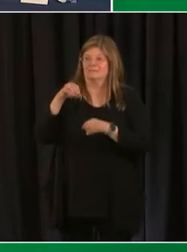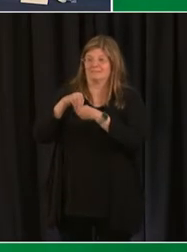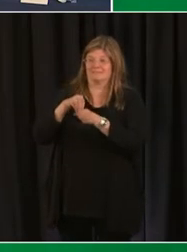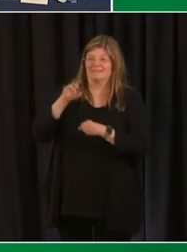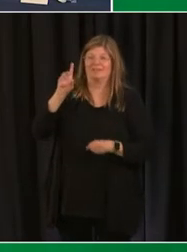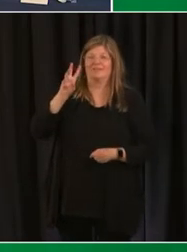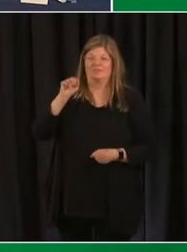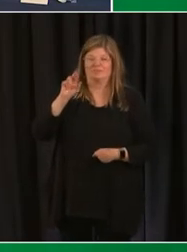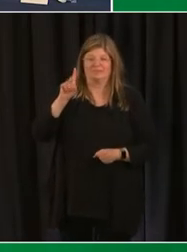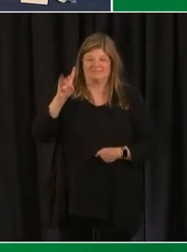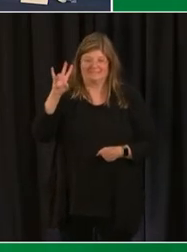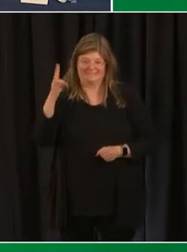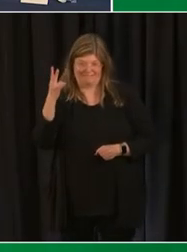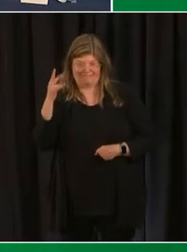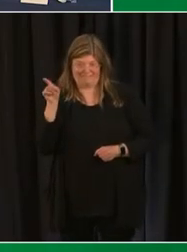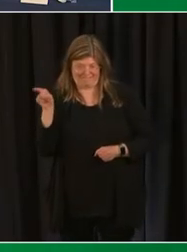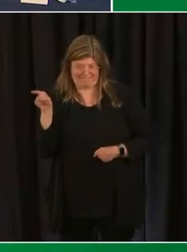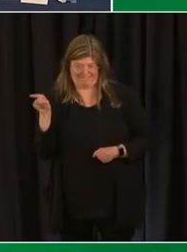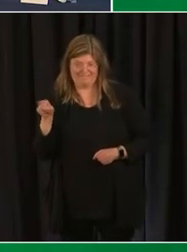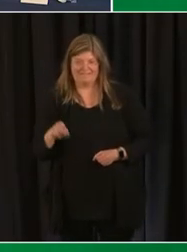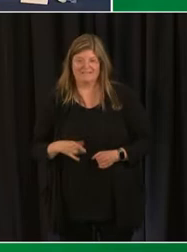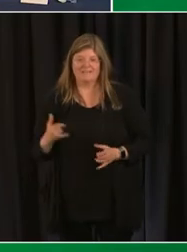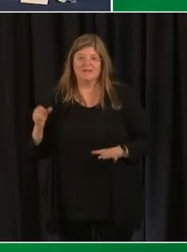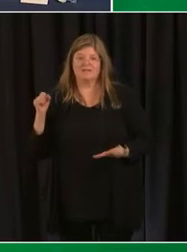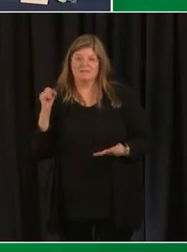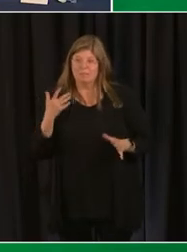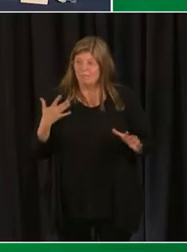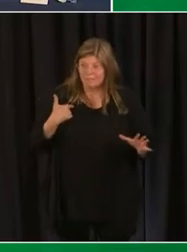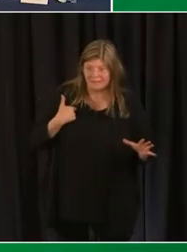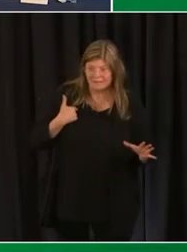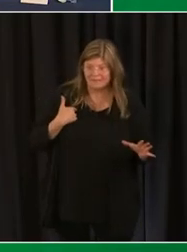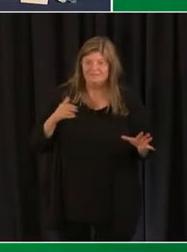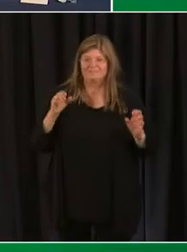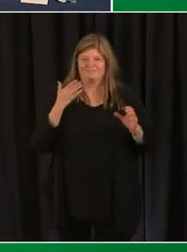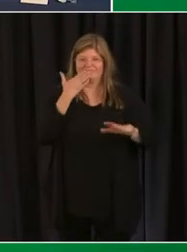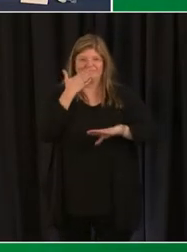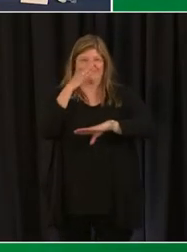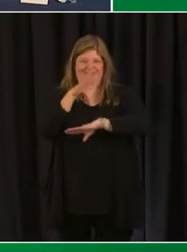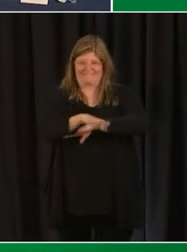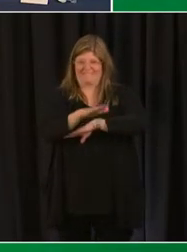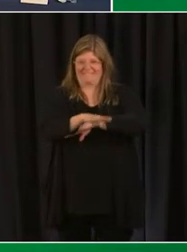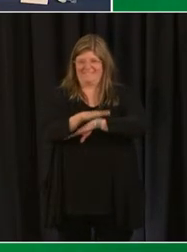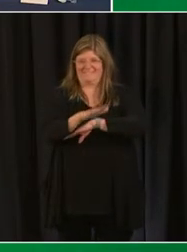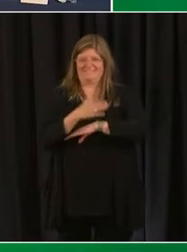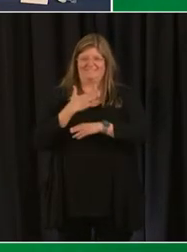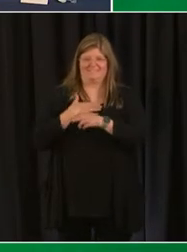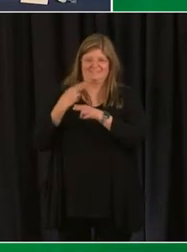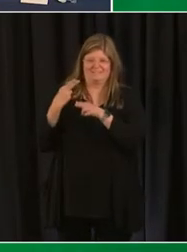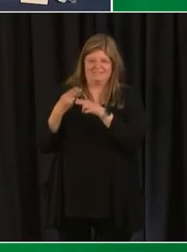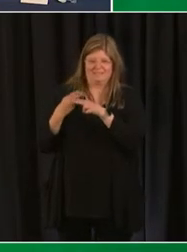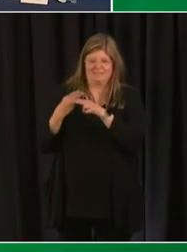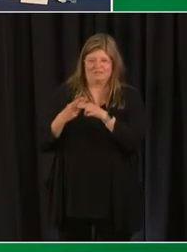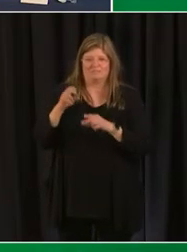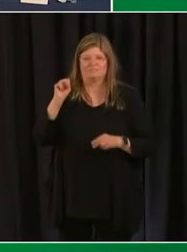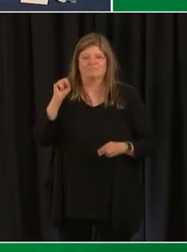good afternoon um my name is sherry fleeman i am